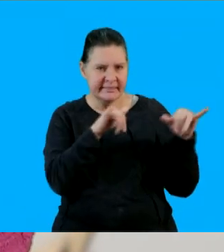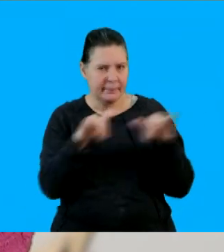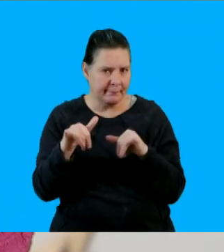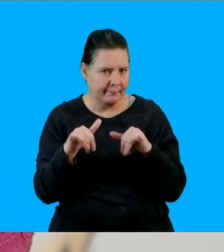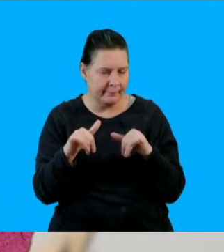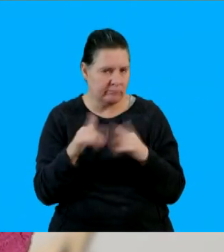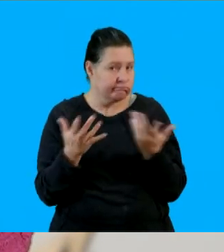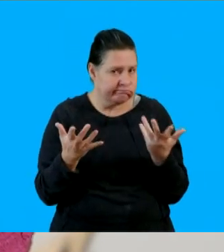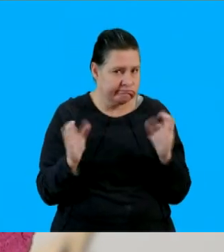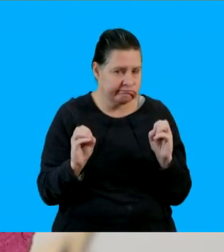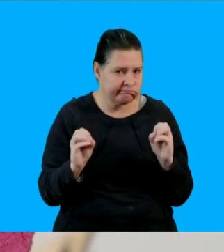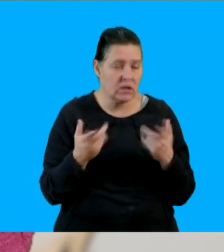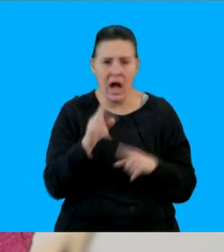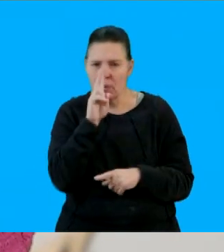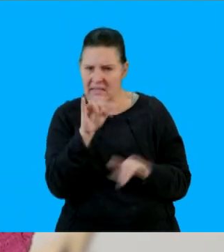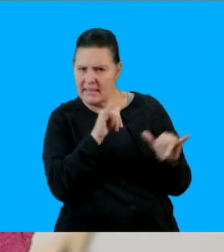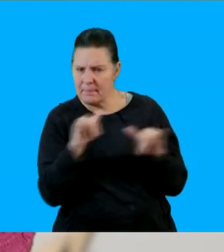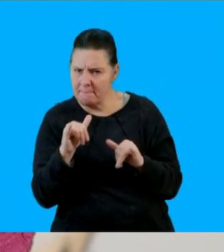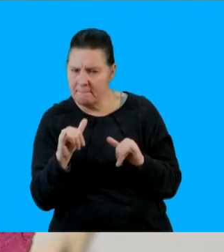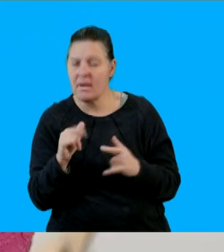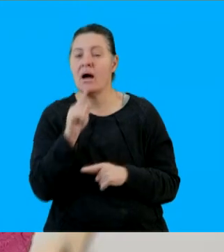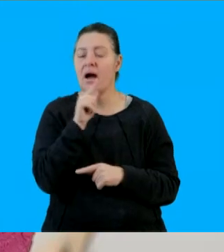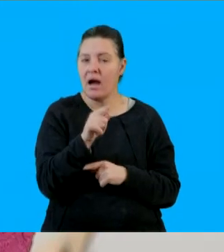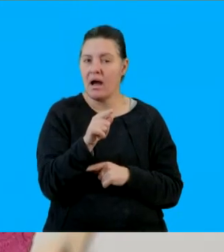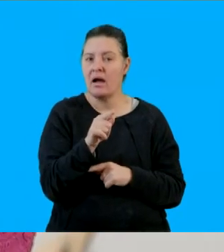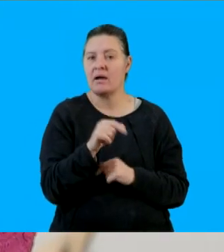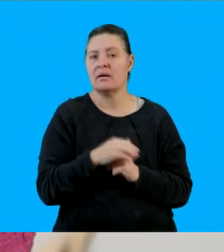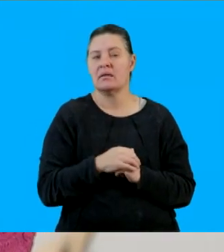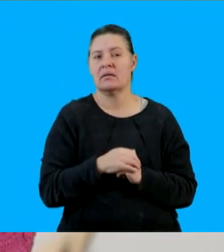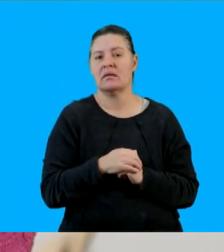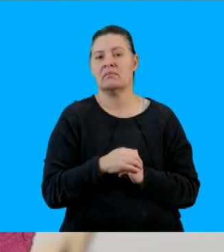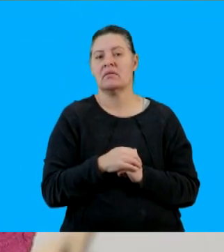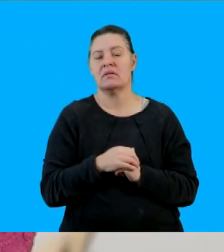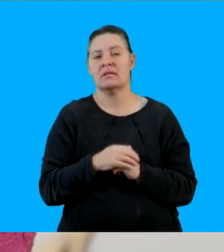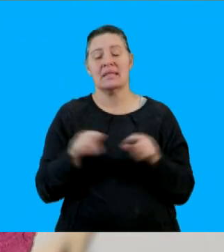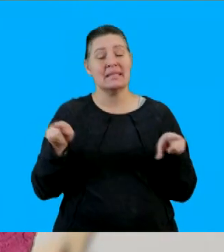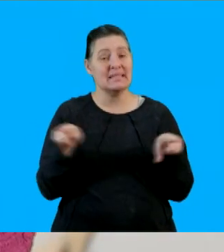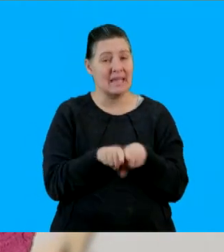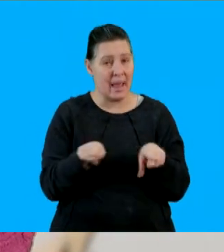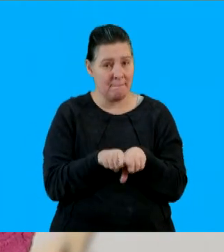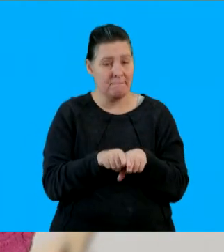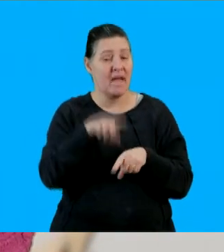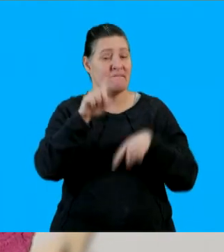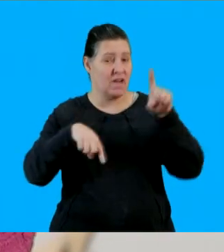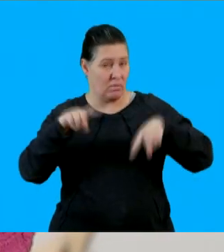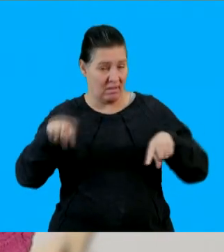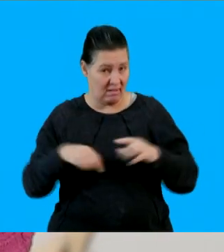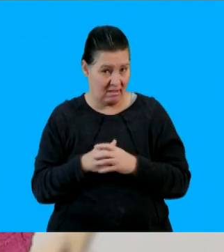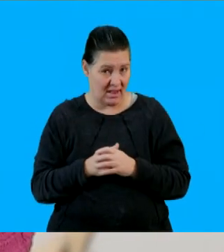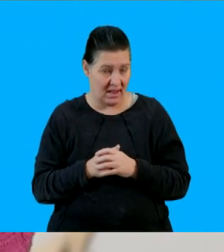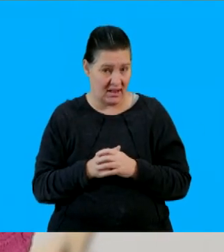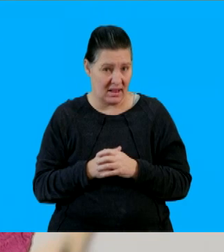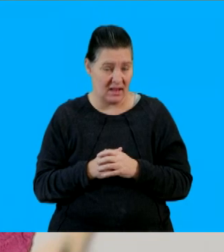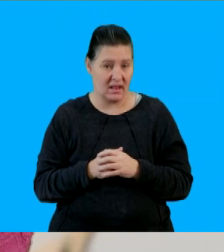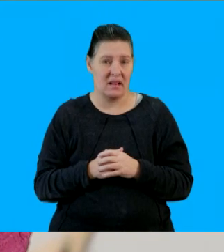like terms or not now remember how do we see like terms these are the ones that have the same variable